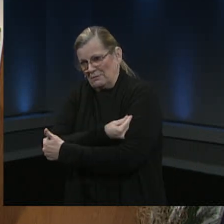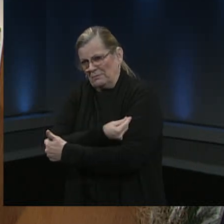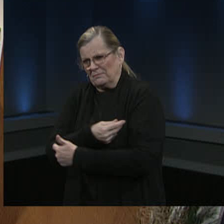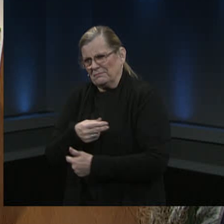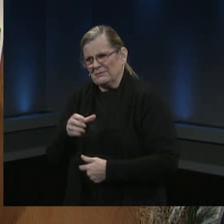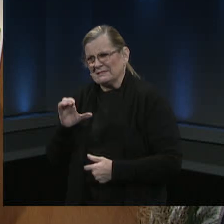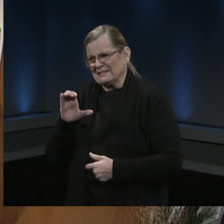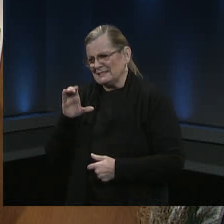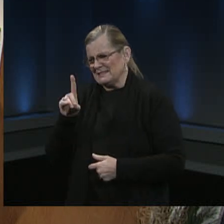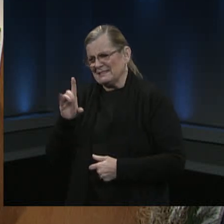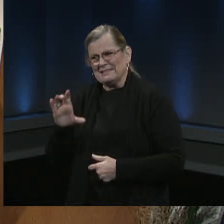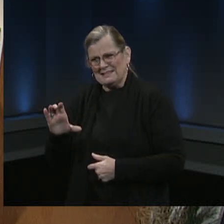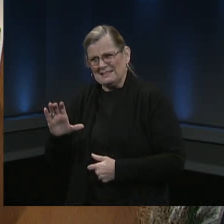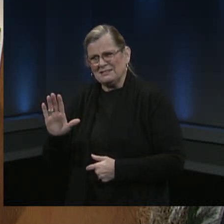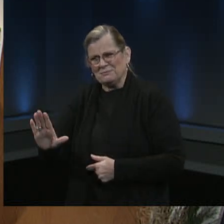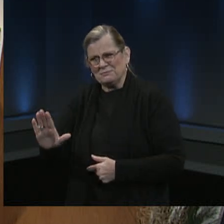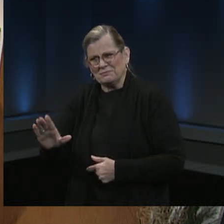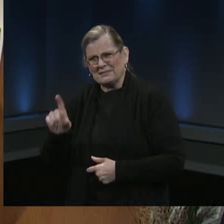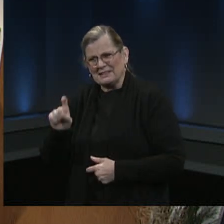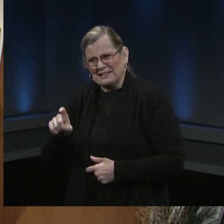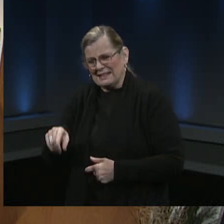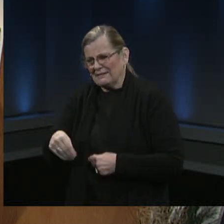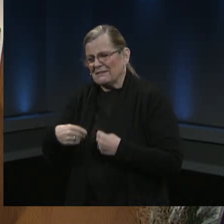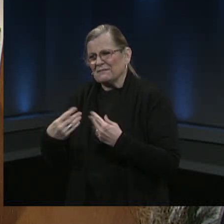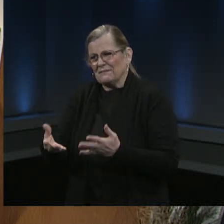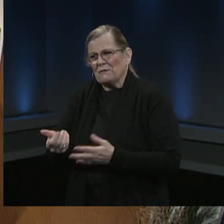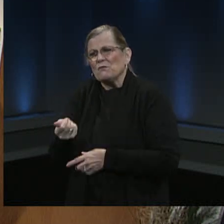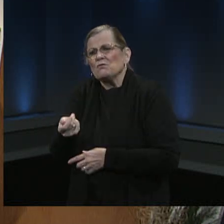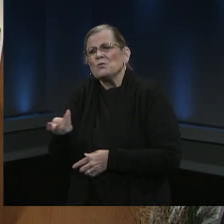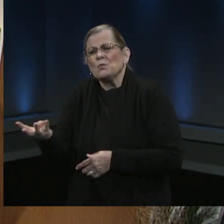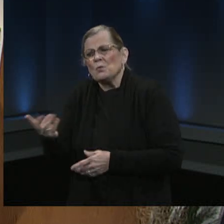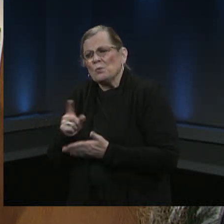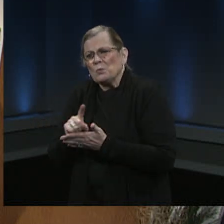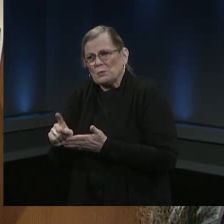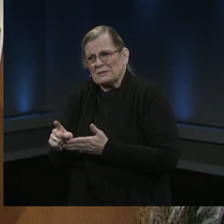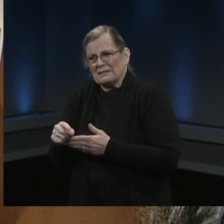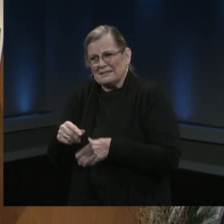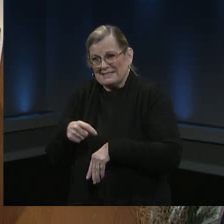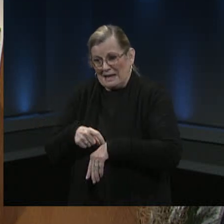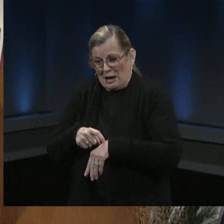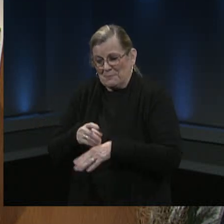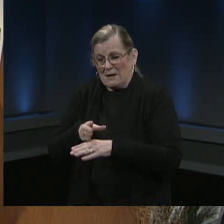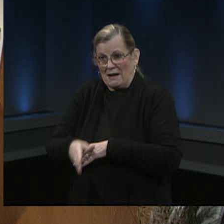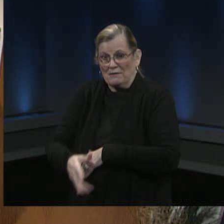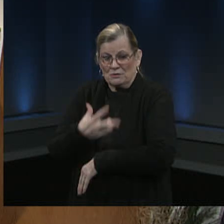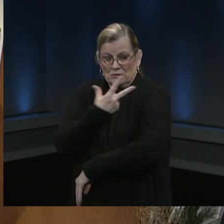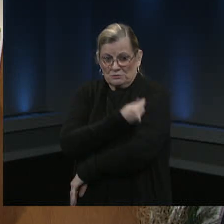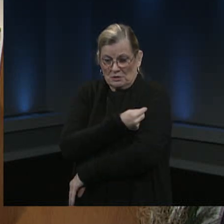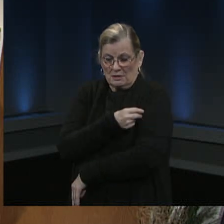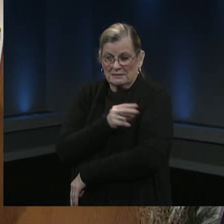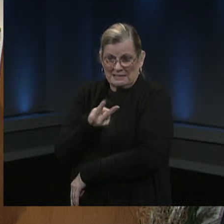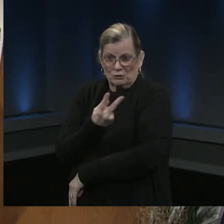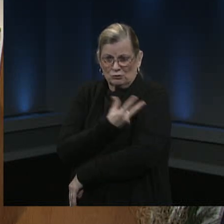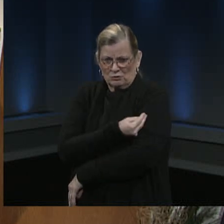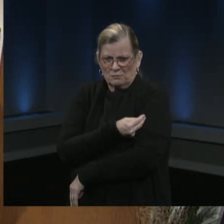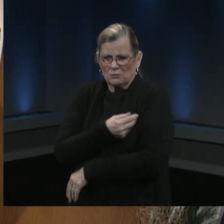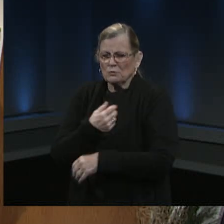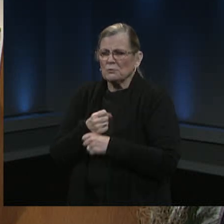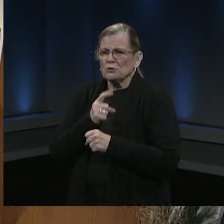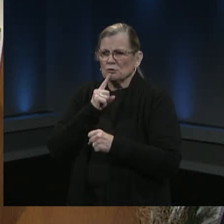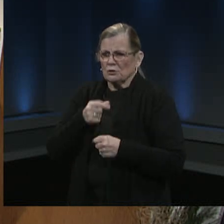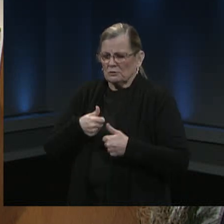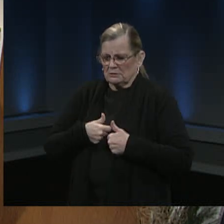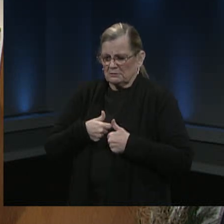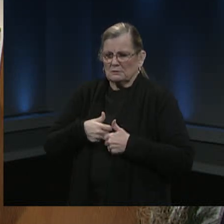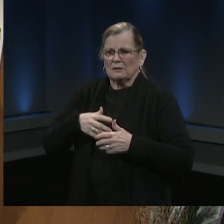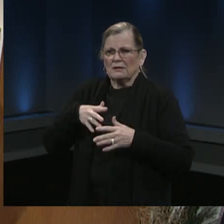about several weeks of time after the second dose to build up immunity. And so while